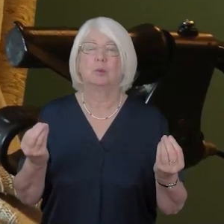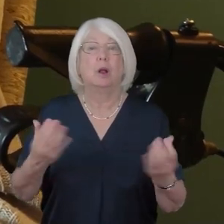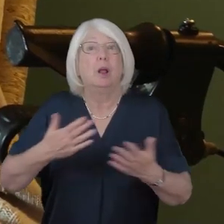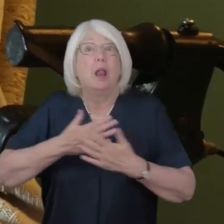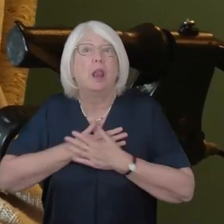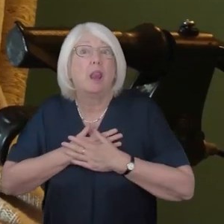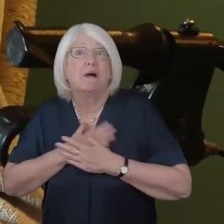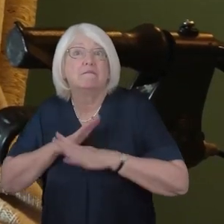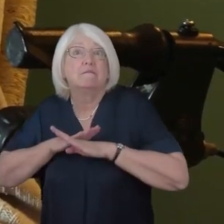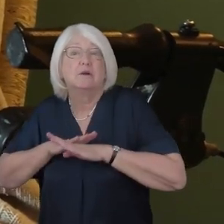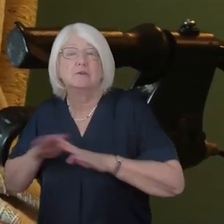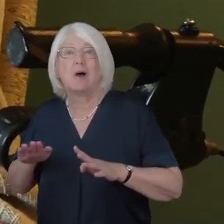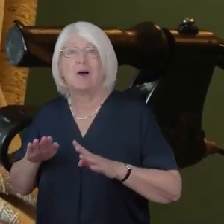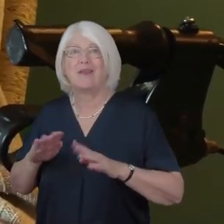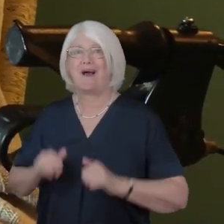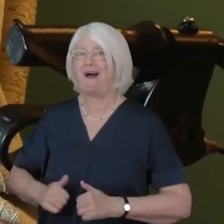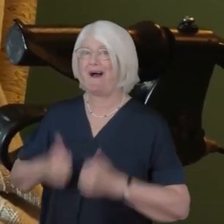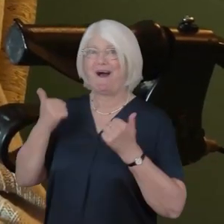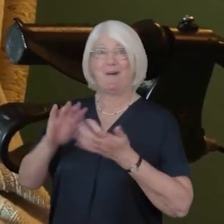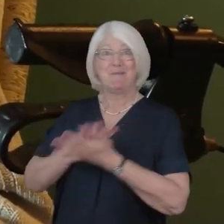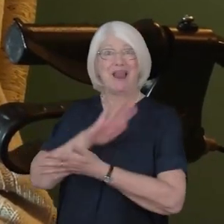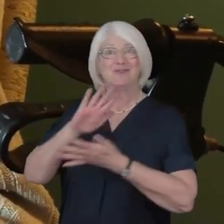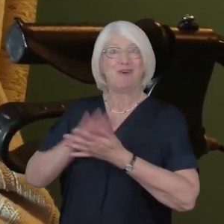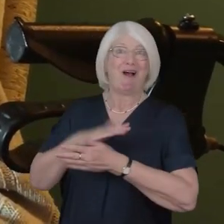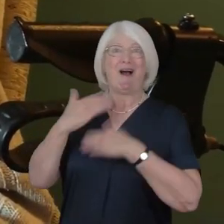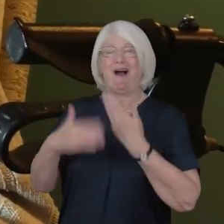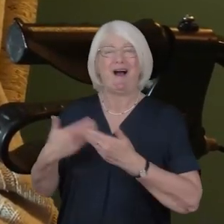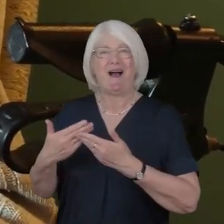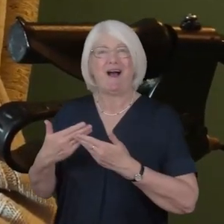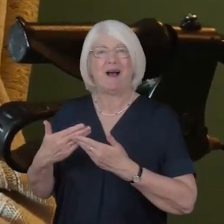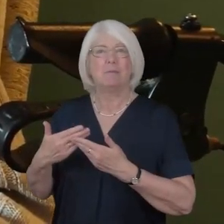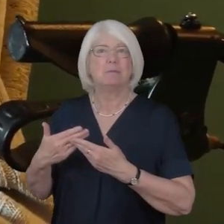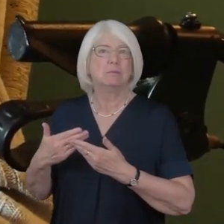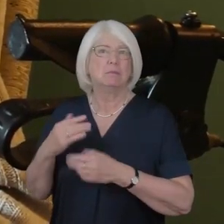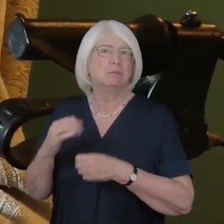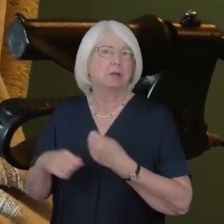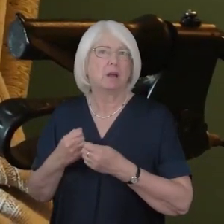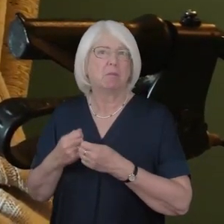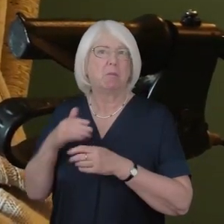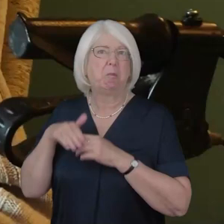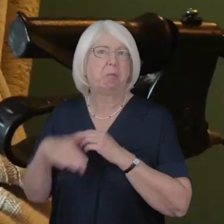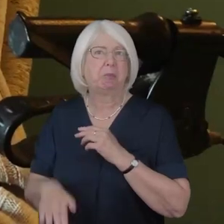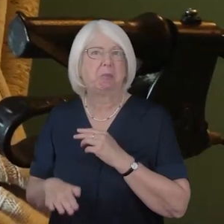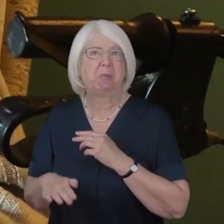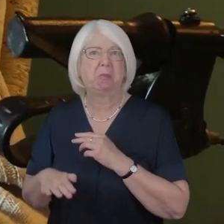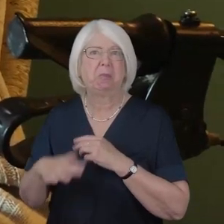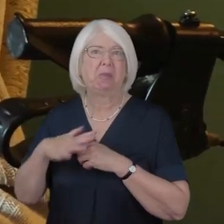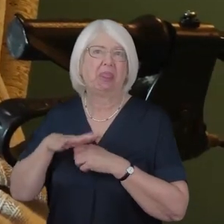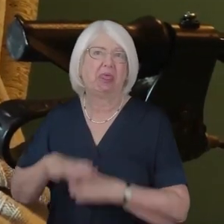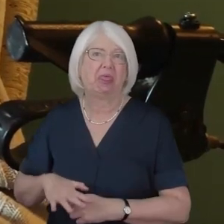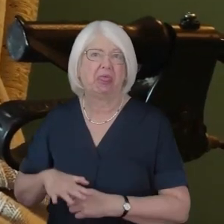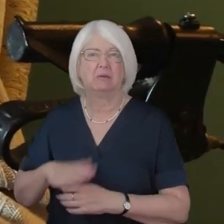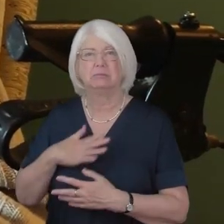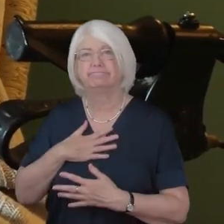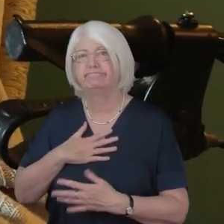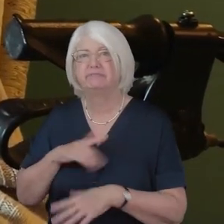high moments of pleasure For they can be followed by dry crusts of time